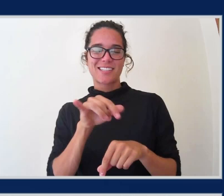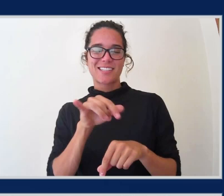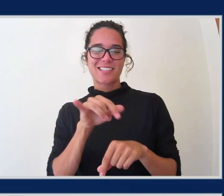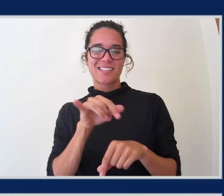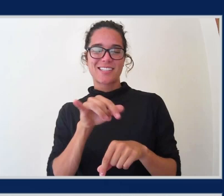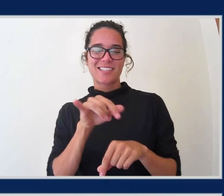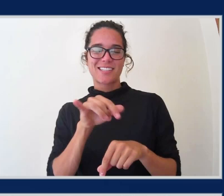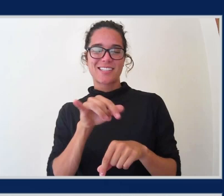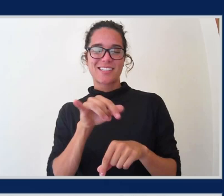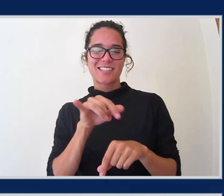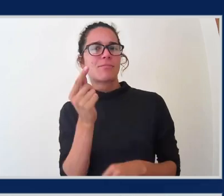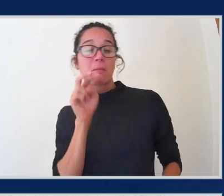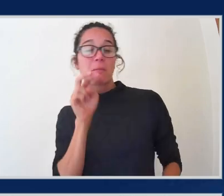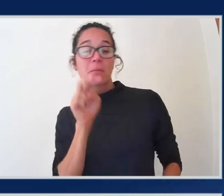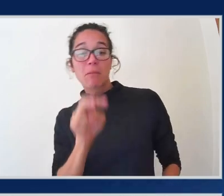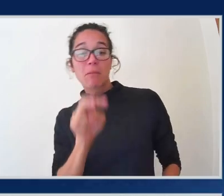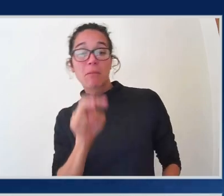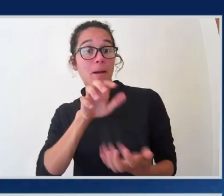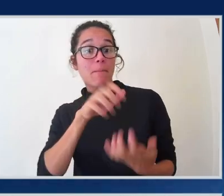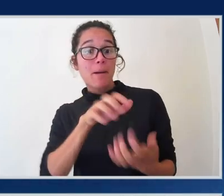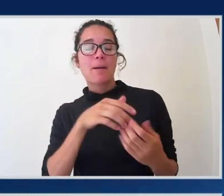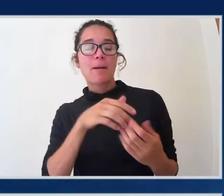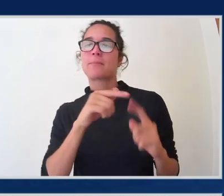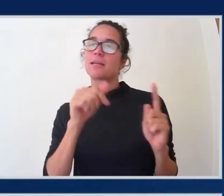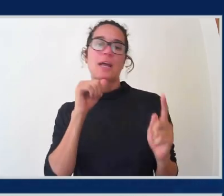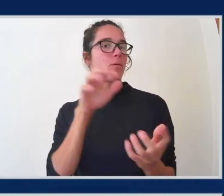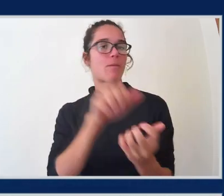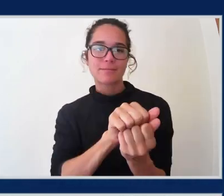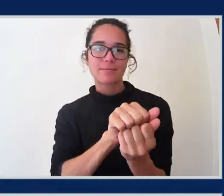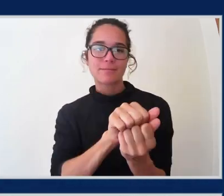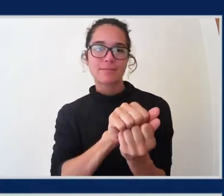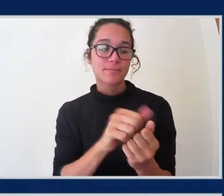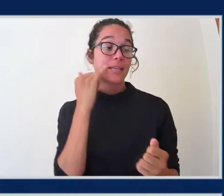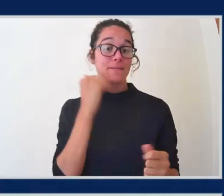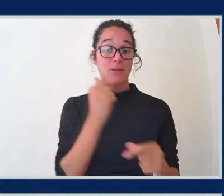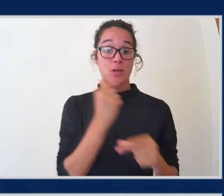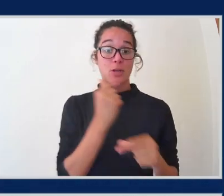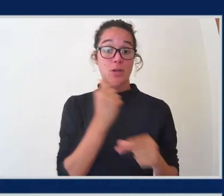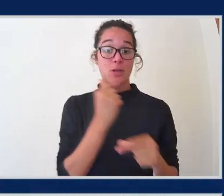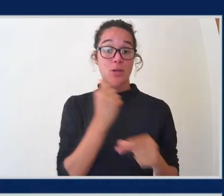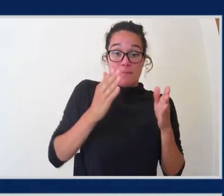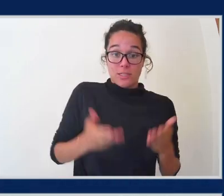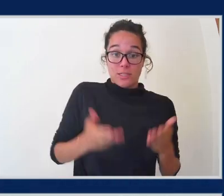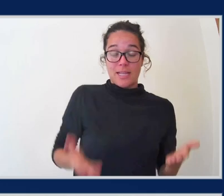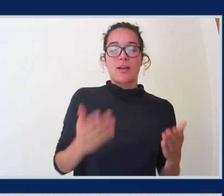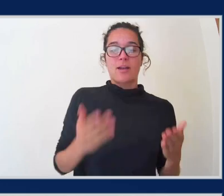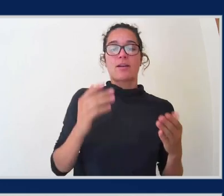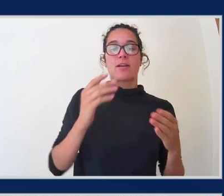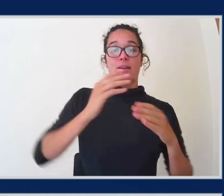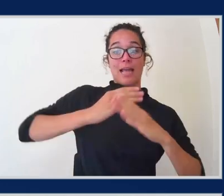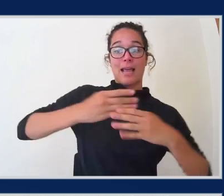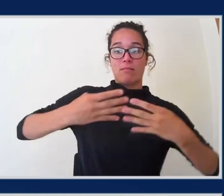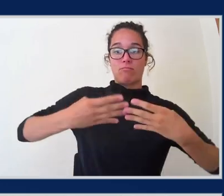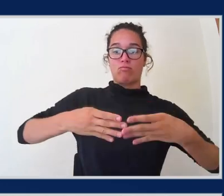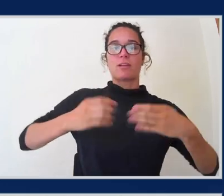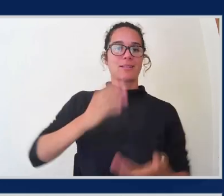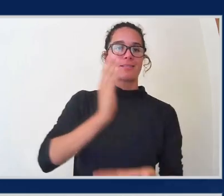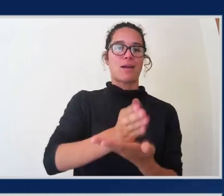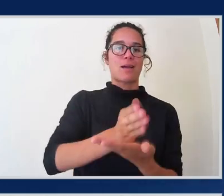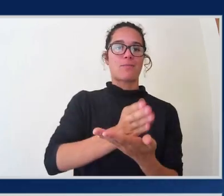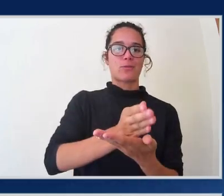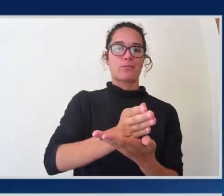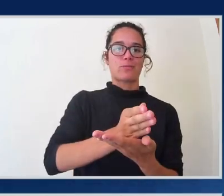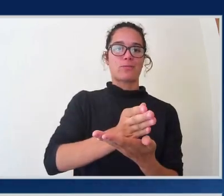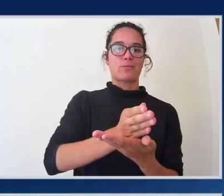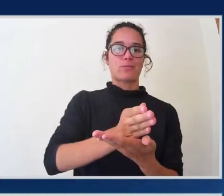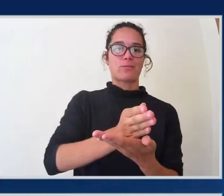security person, like an actual guard that can stop you or a gate that can stop you. So here in this case, Guard Duty